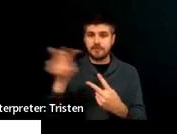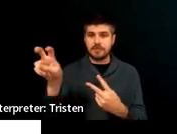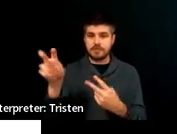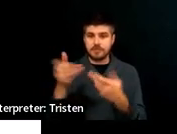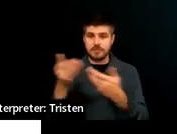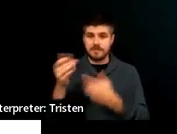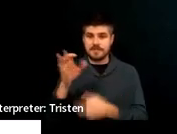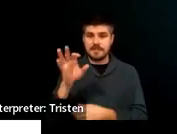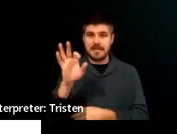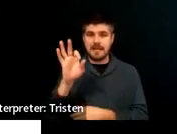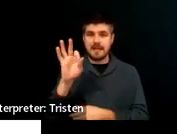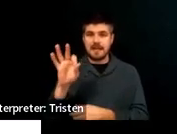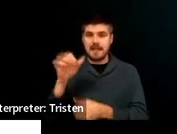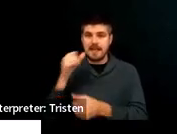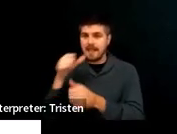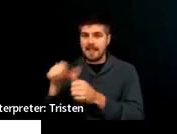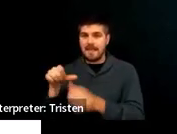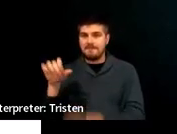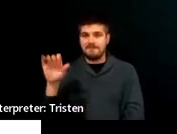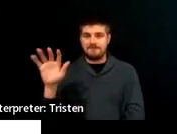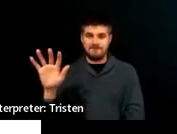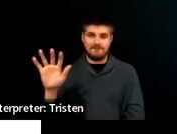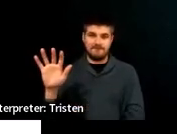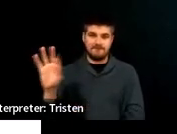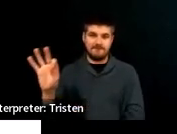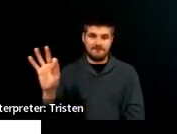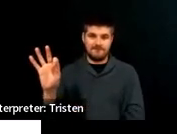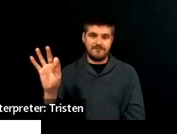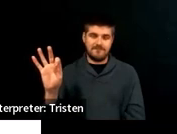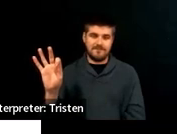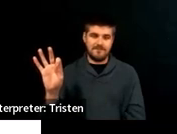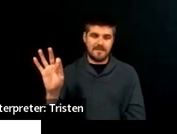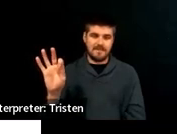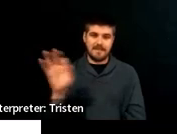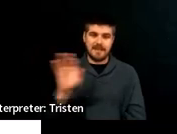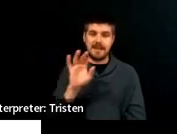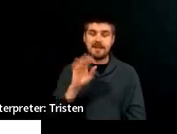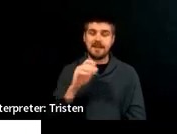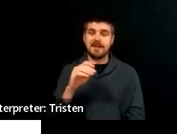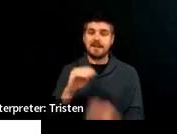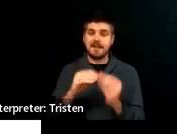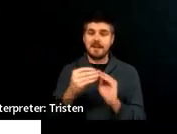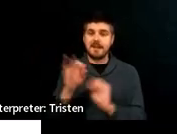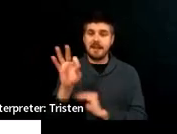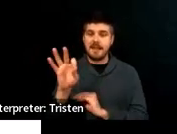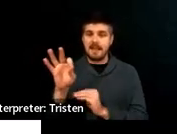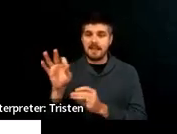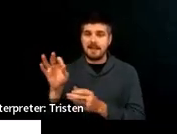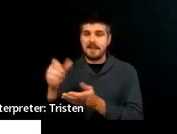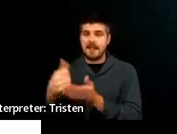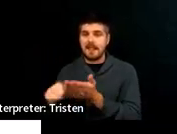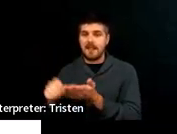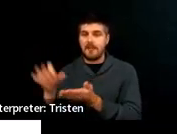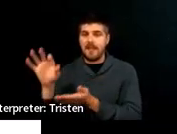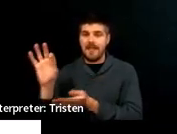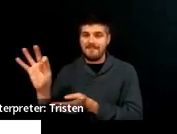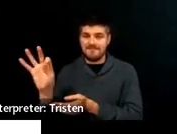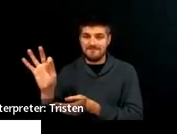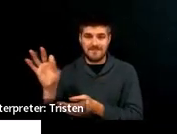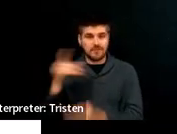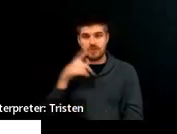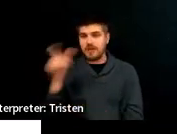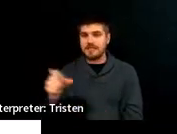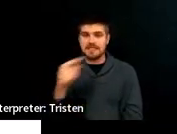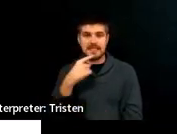don't worry, will say this 300 times when we get there. But 9F should not be child will statement. Because if you look at the